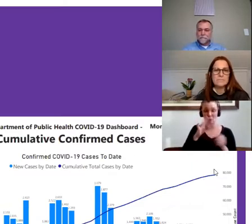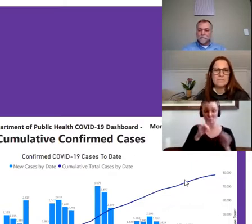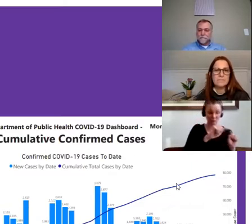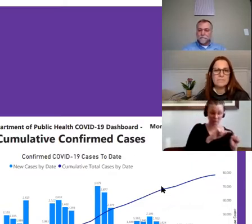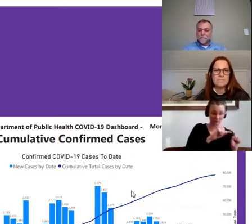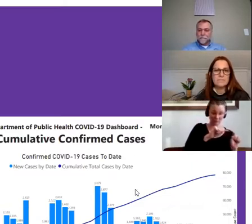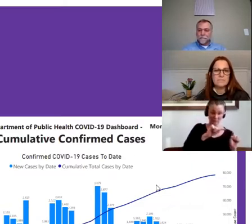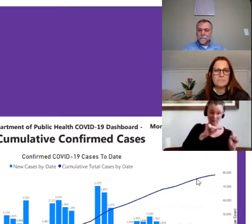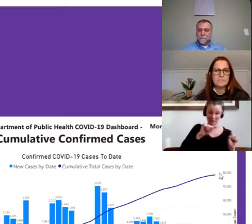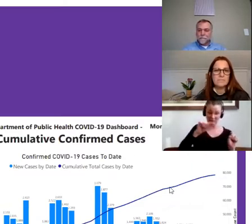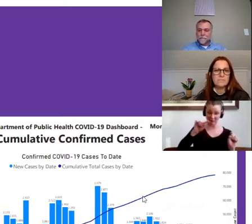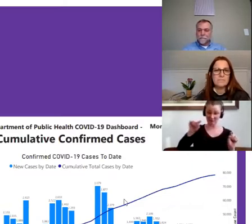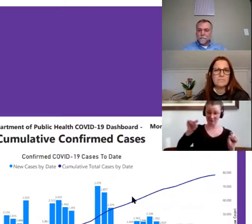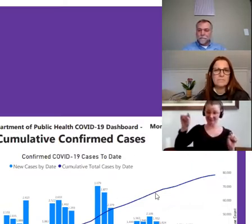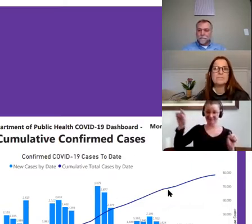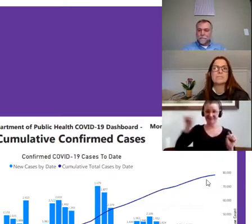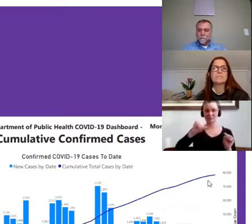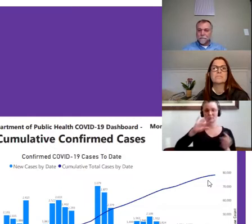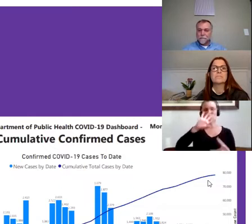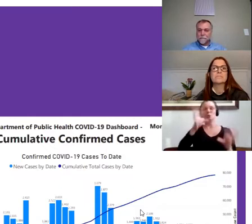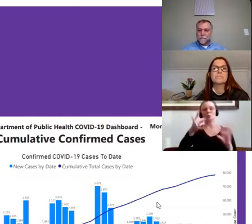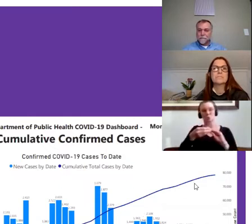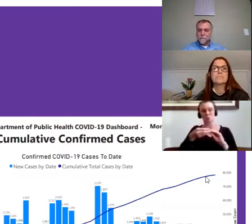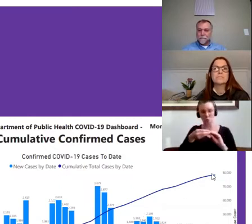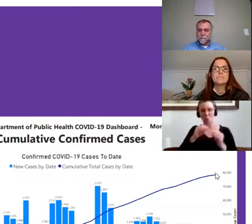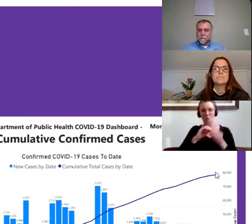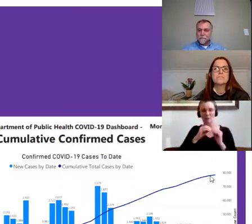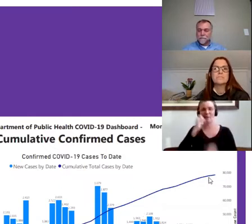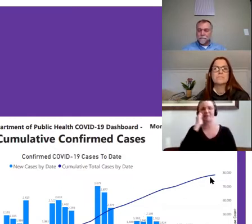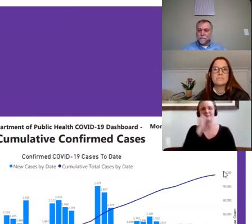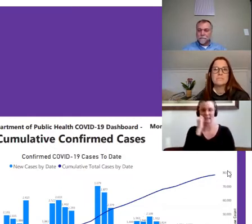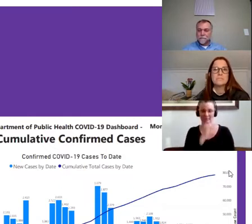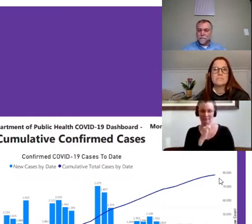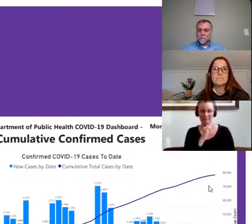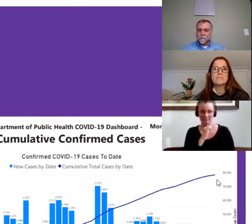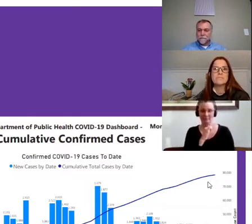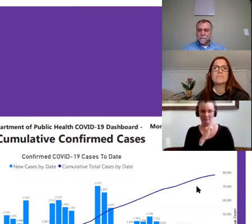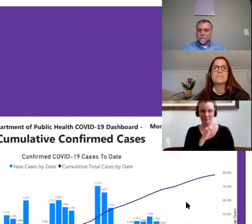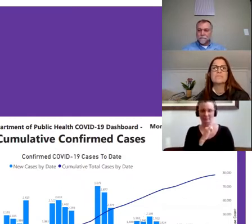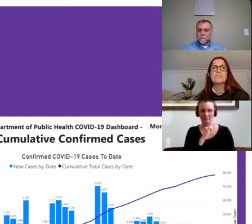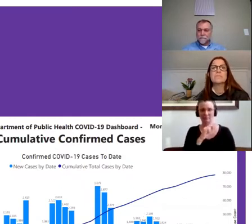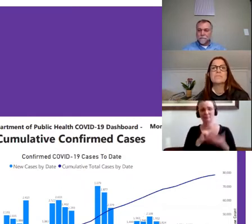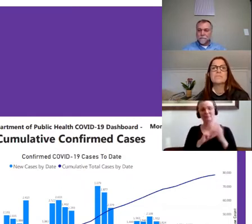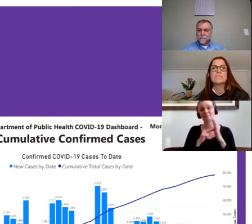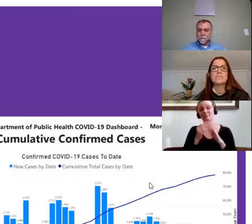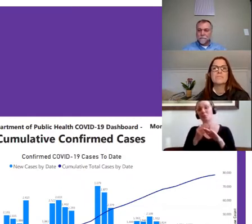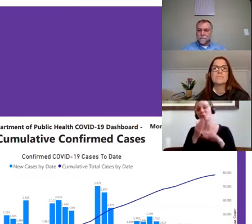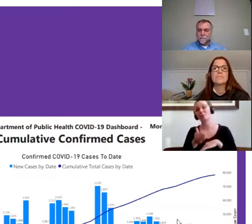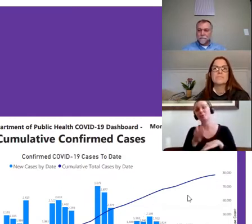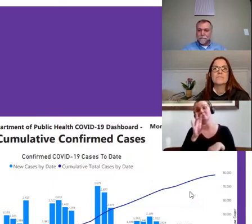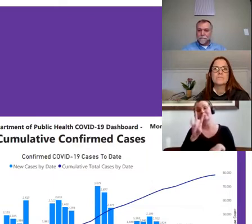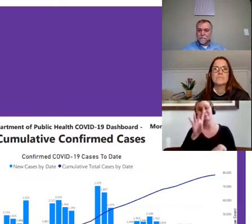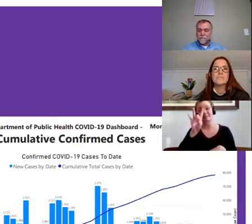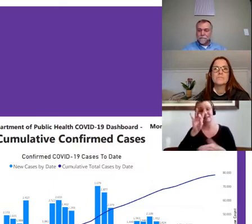this darker line is the total number of cases by day. So more than 78,000. And,